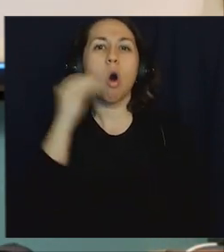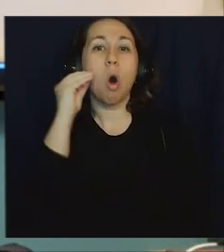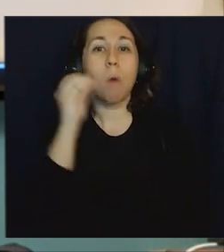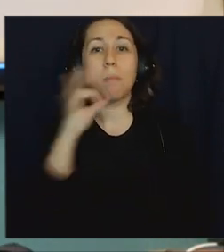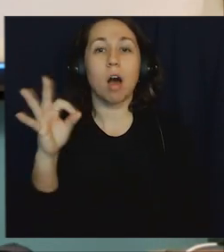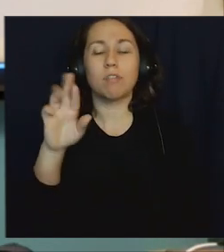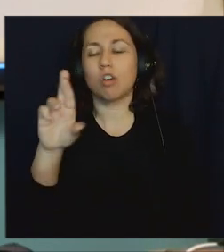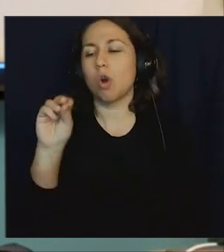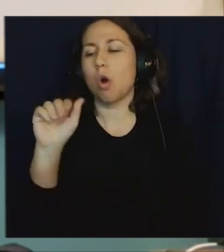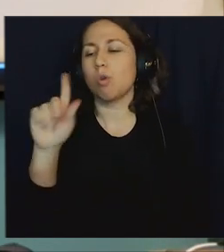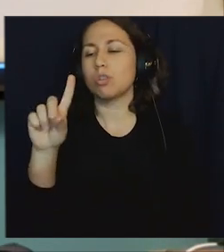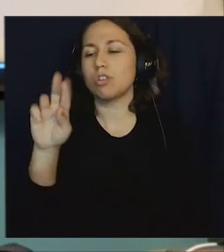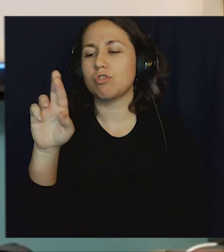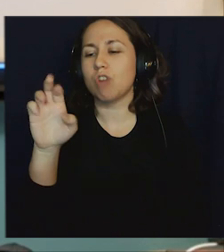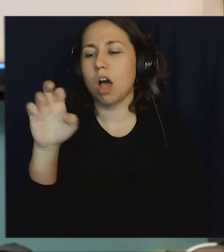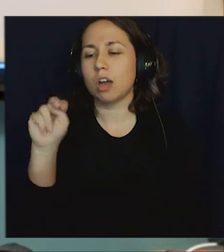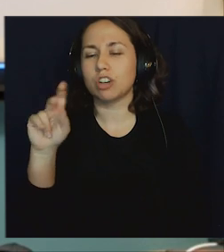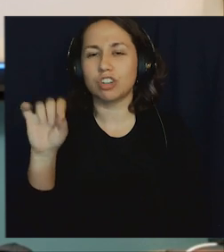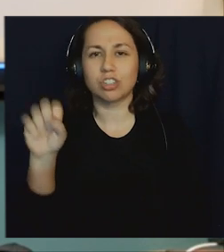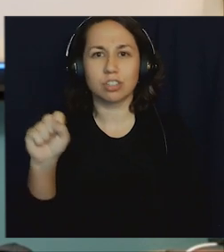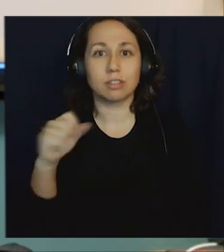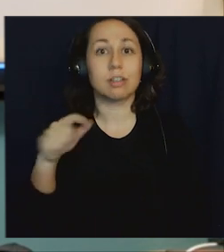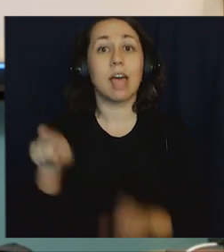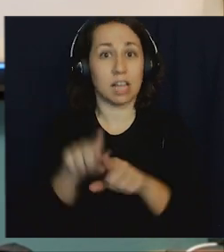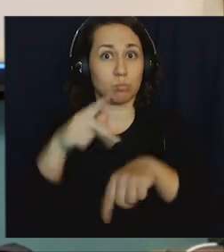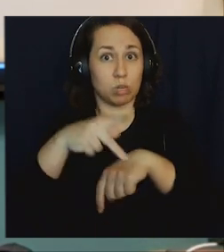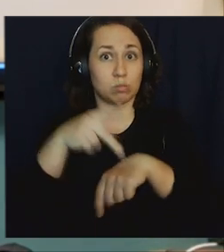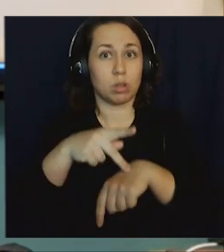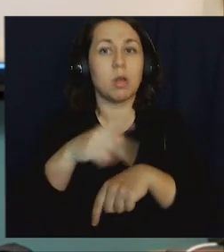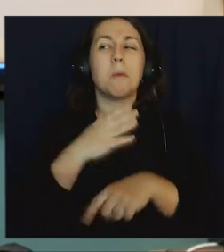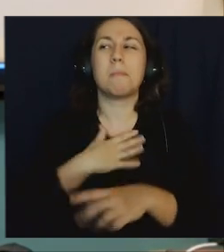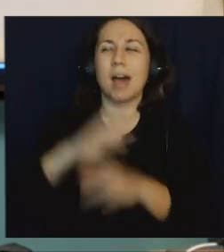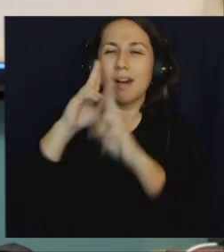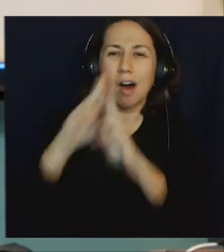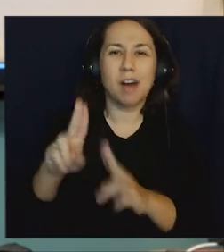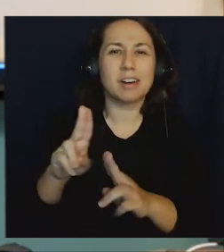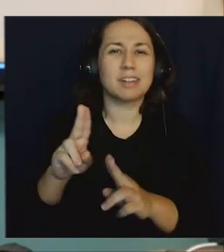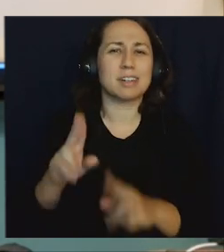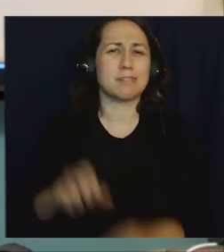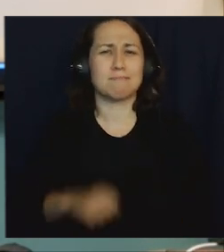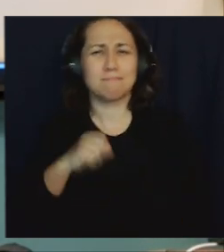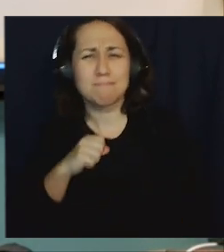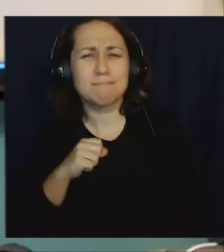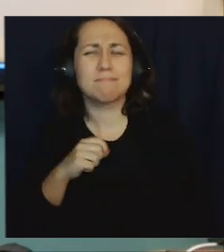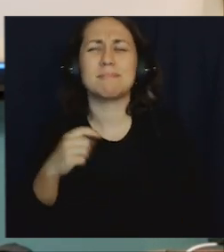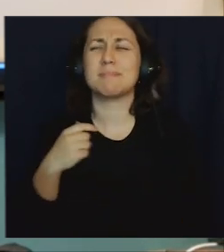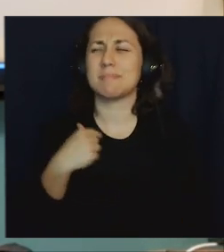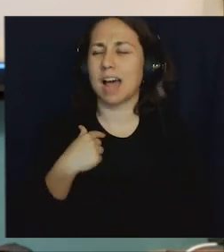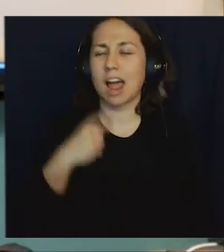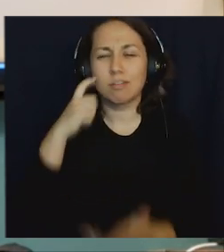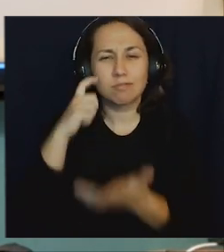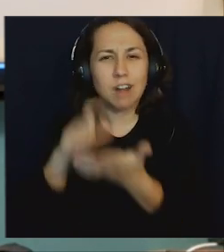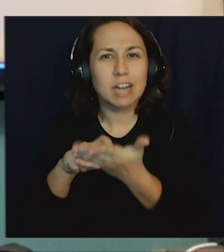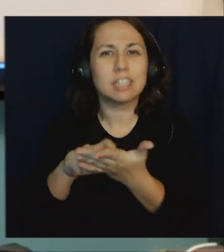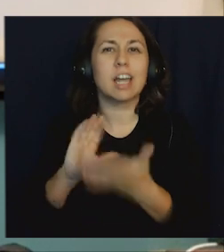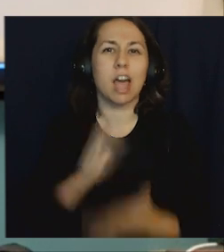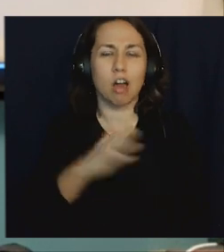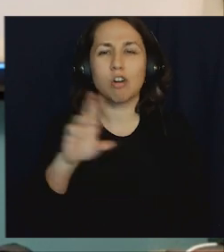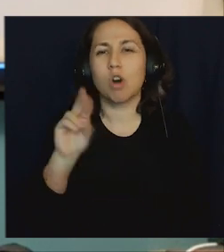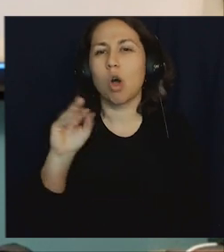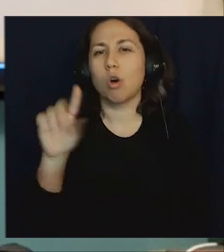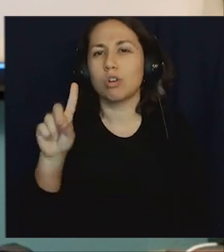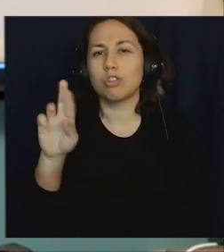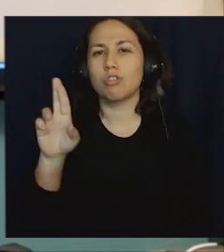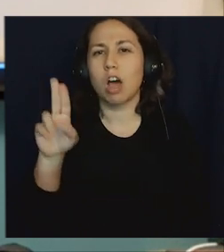As the principal of Saddleback High School, it is my honor and privilege to recognize our Roadrunners who are amongst the top